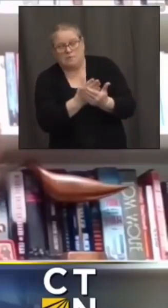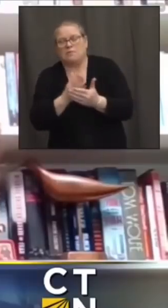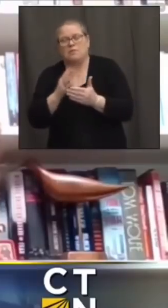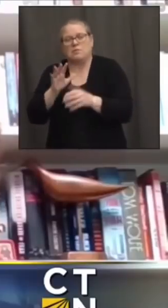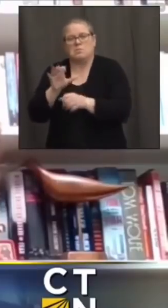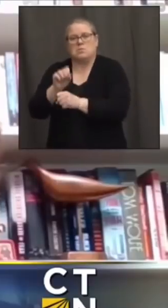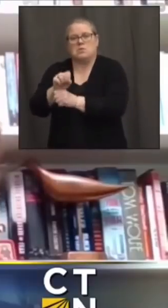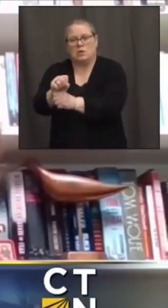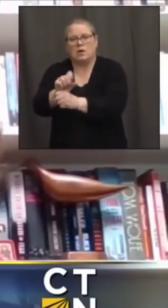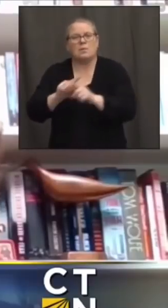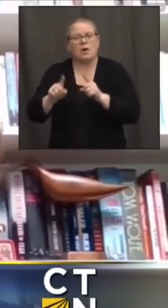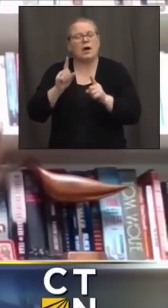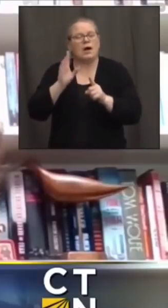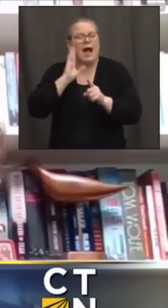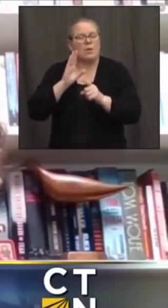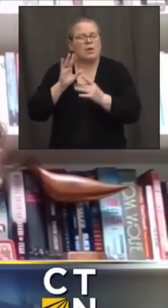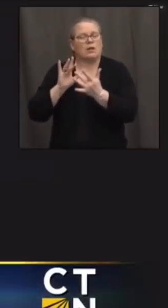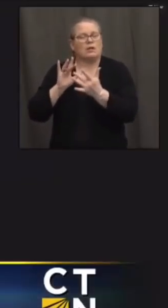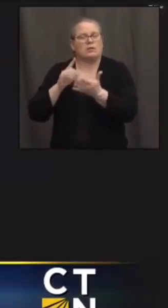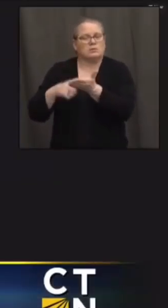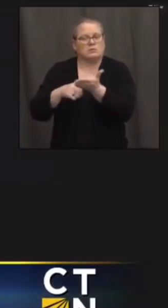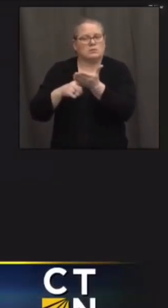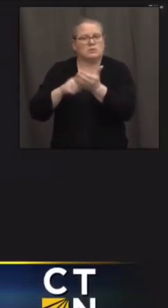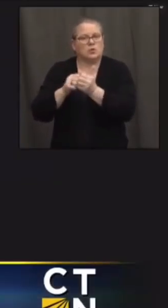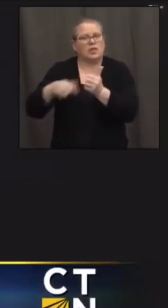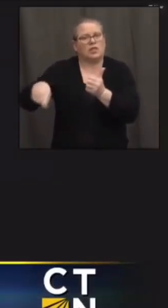this first day thank you